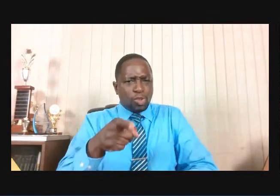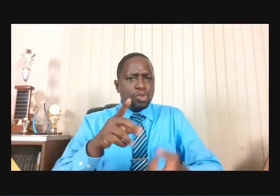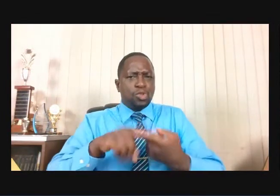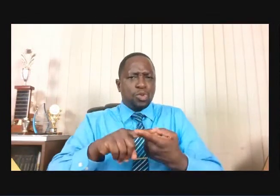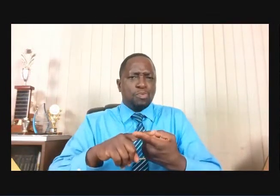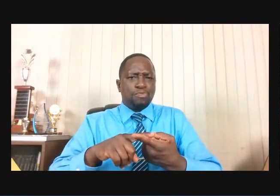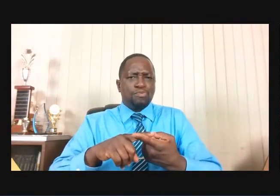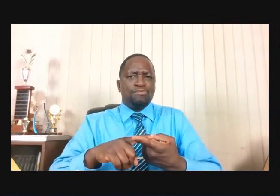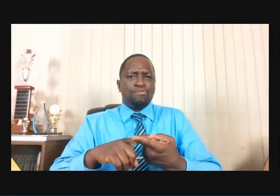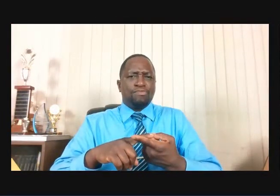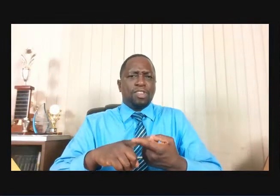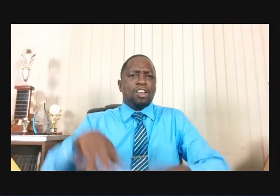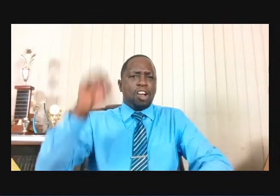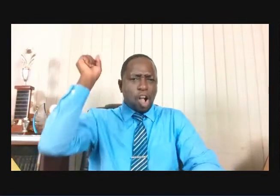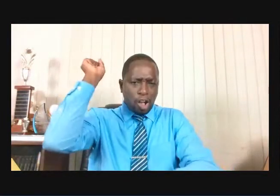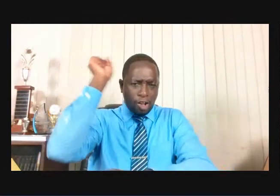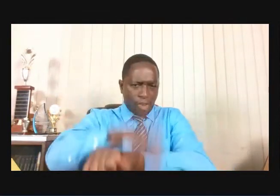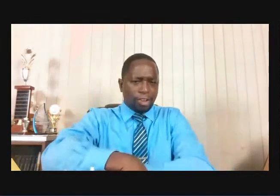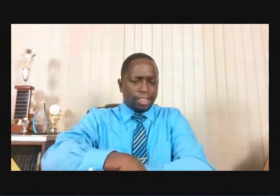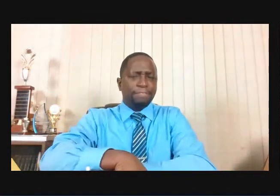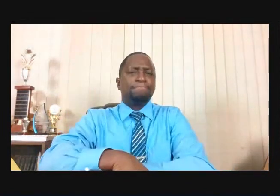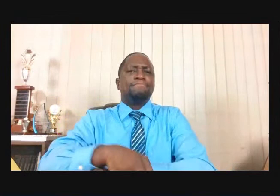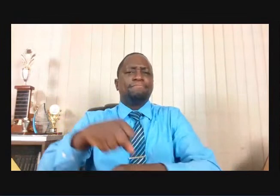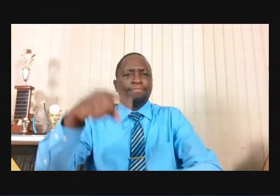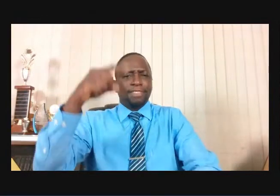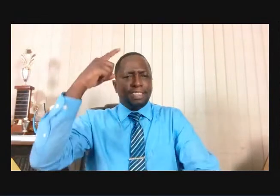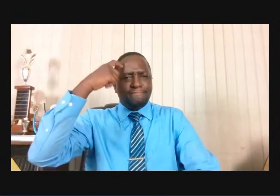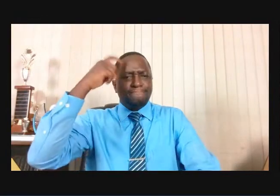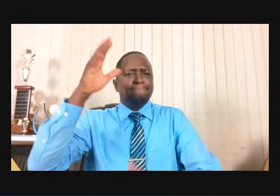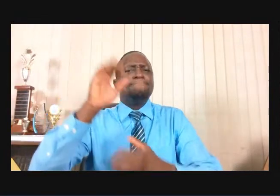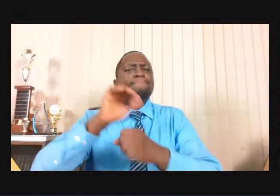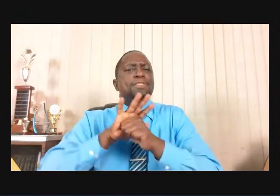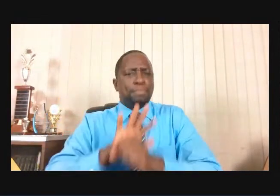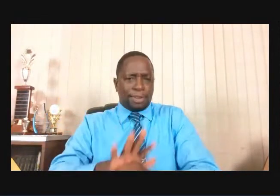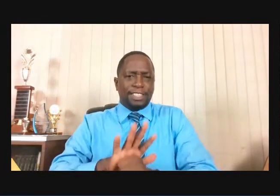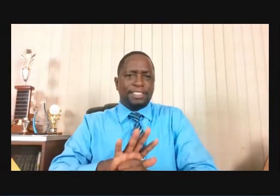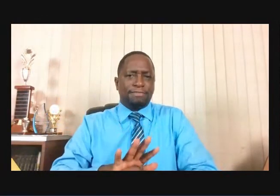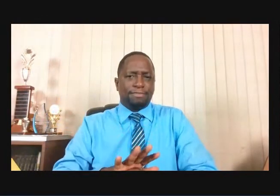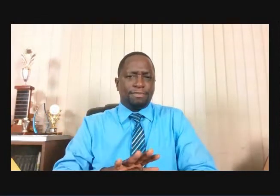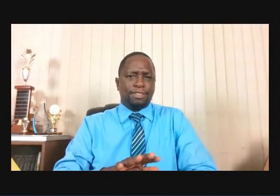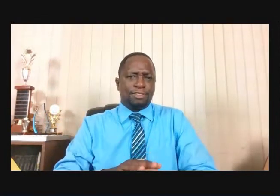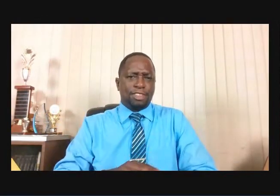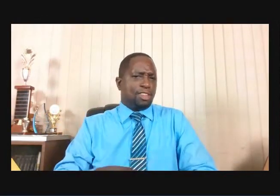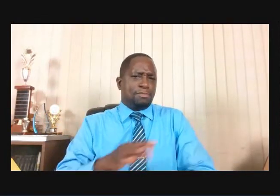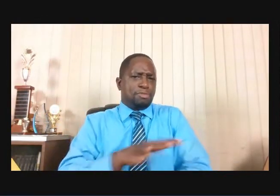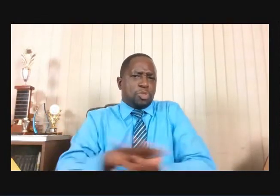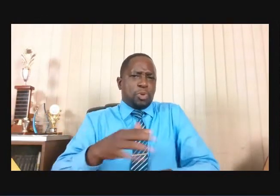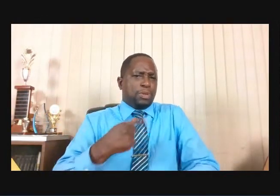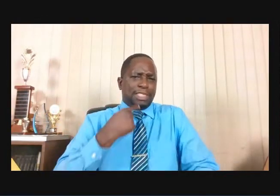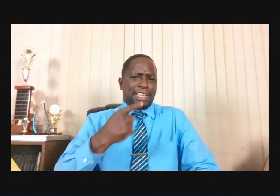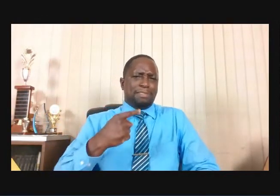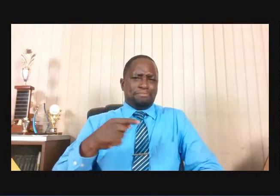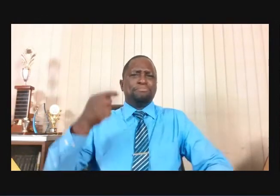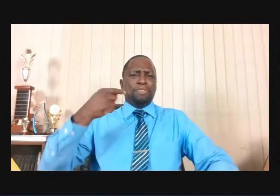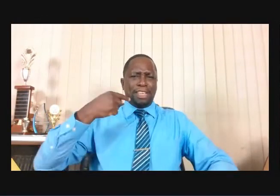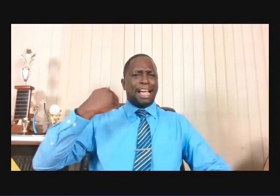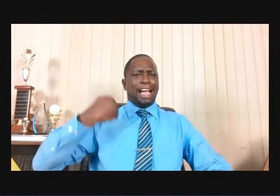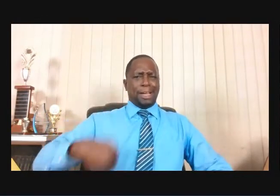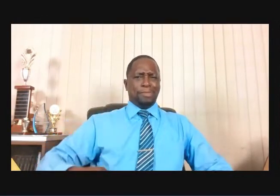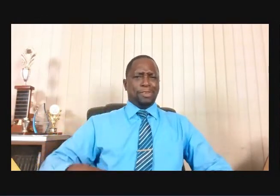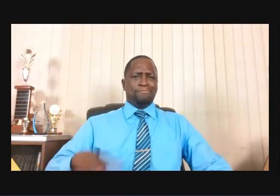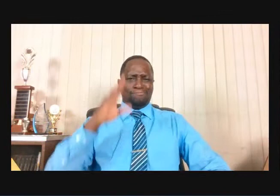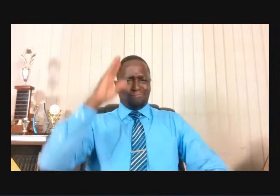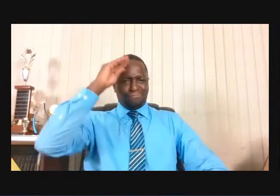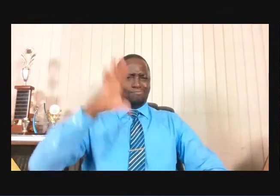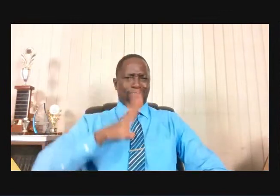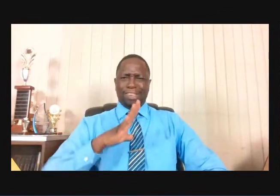It's not the time to say, I'm a man and I don't need any help or I don't want anybody